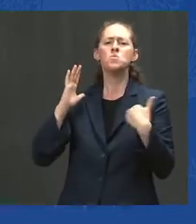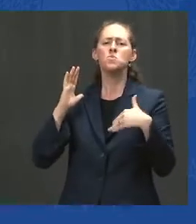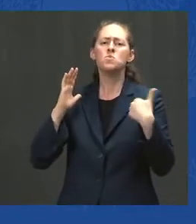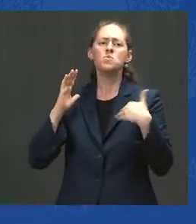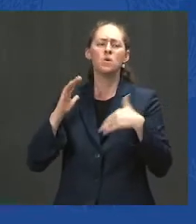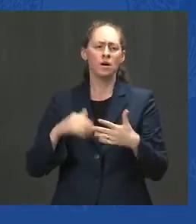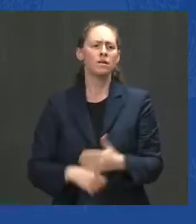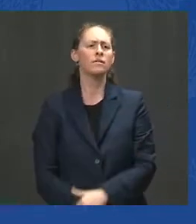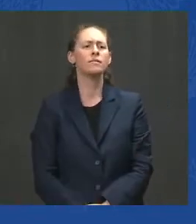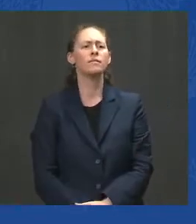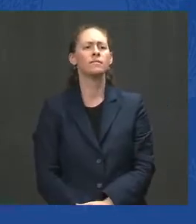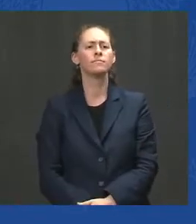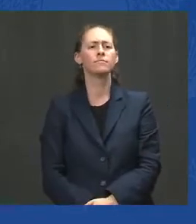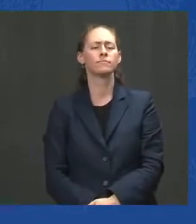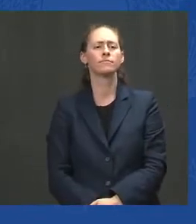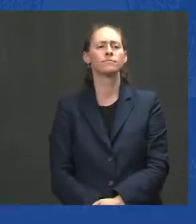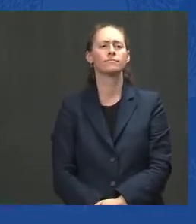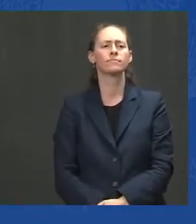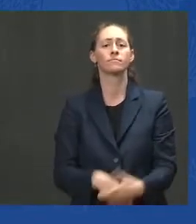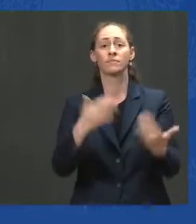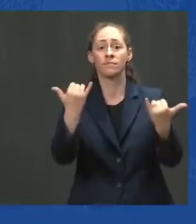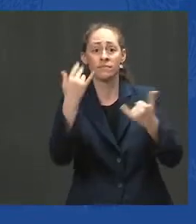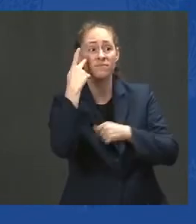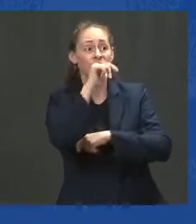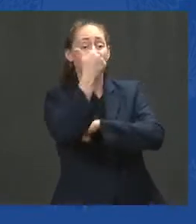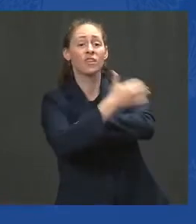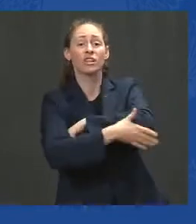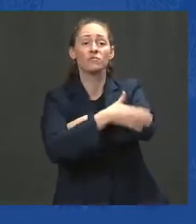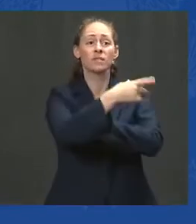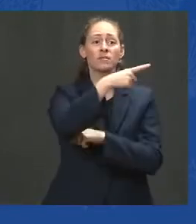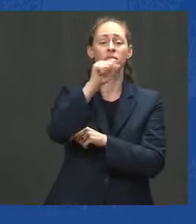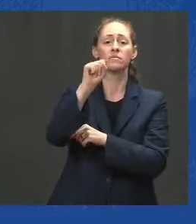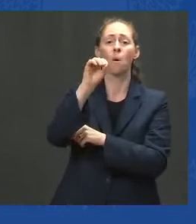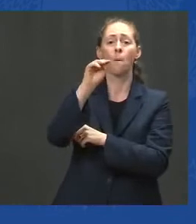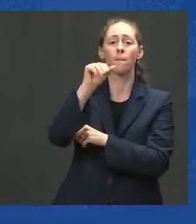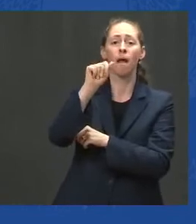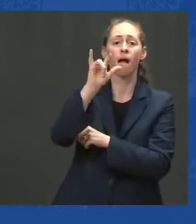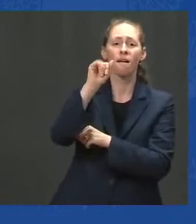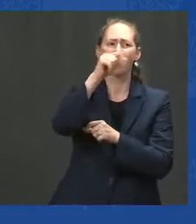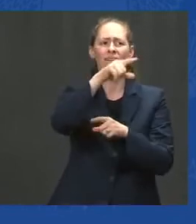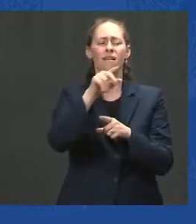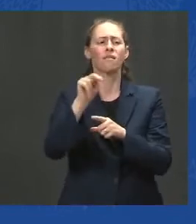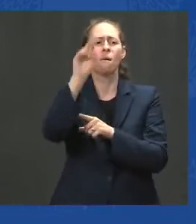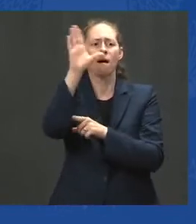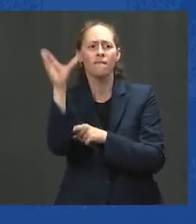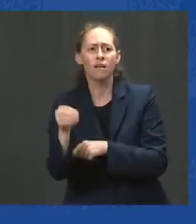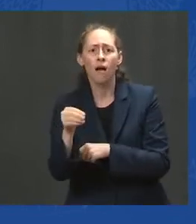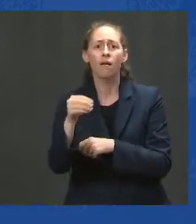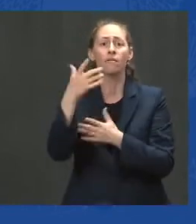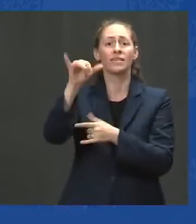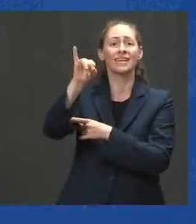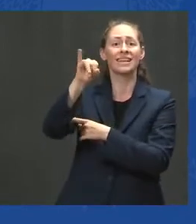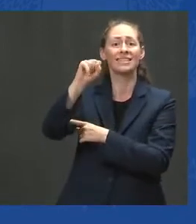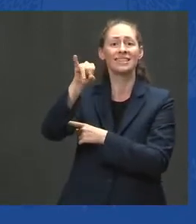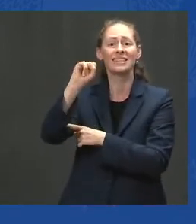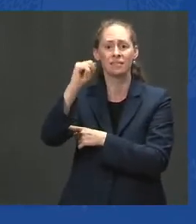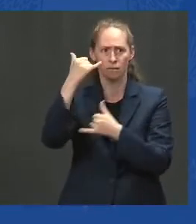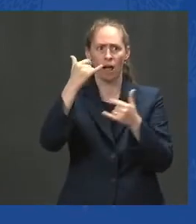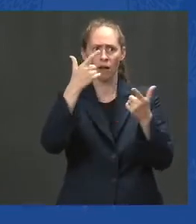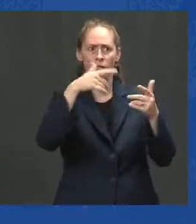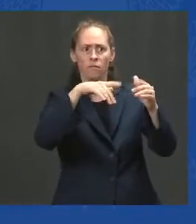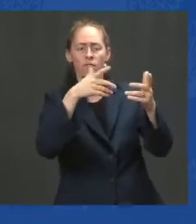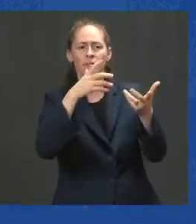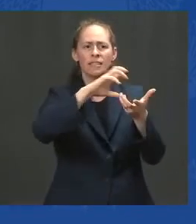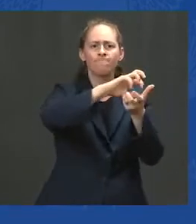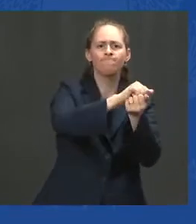Arabian Peninsula, al-Nusra in Syria, ISIS attempting to create a caliphate in Syria and Iraq, and